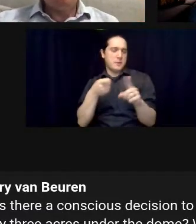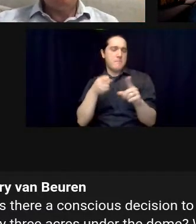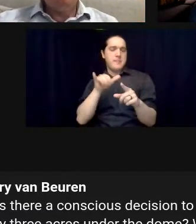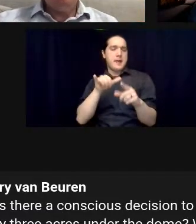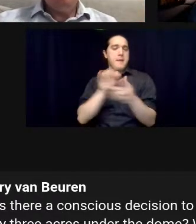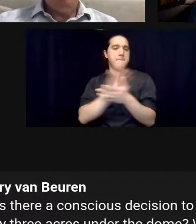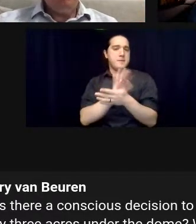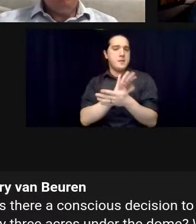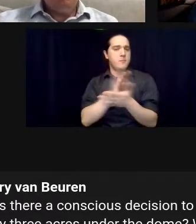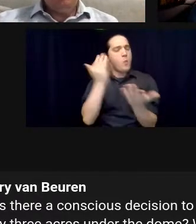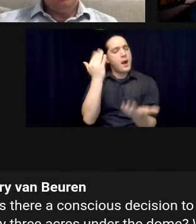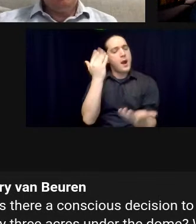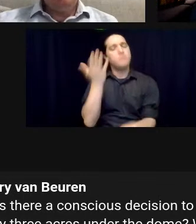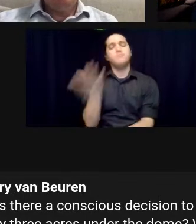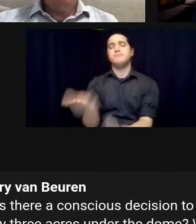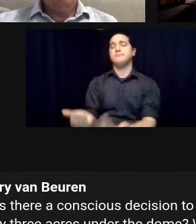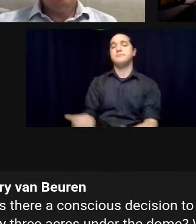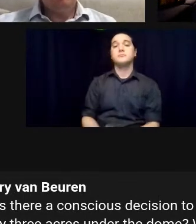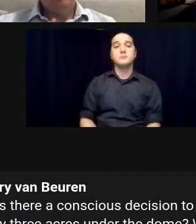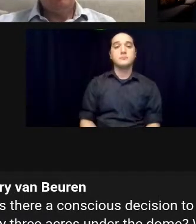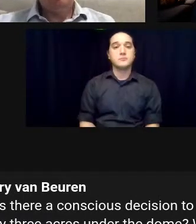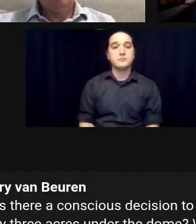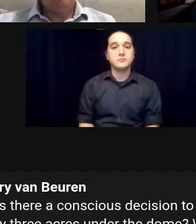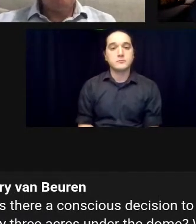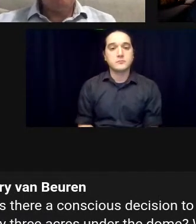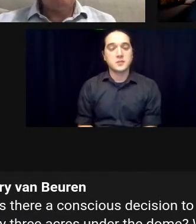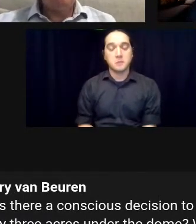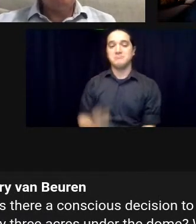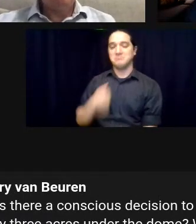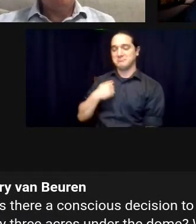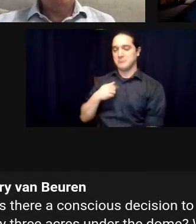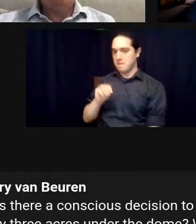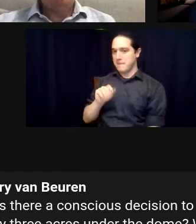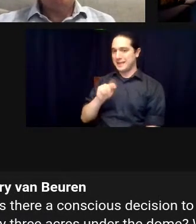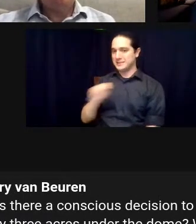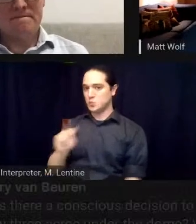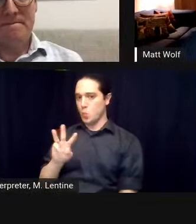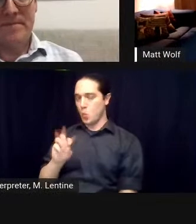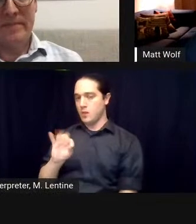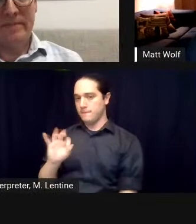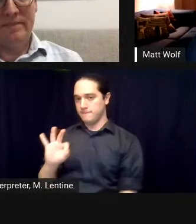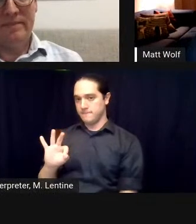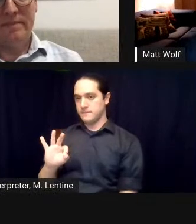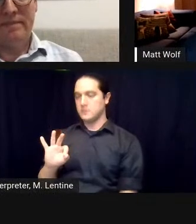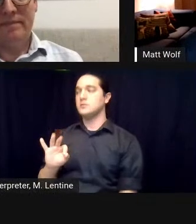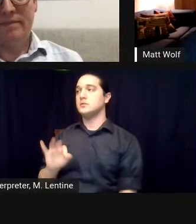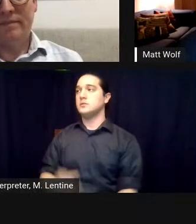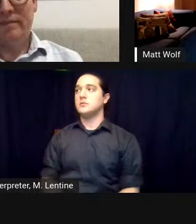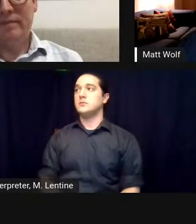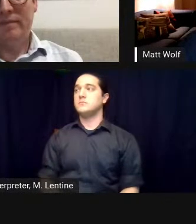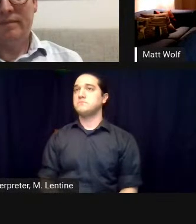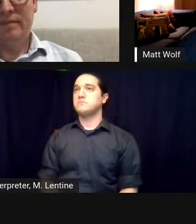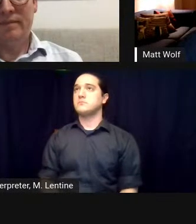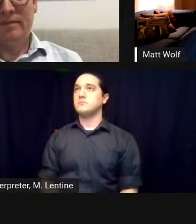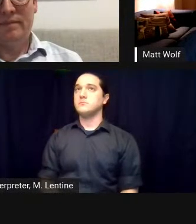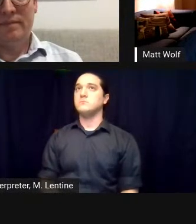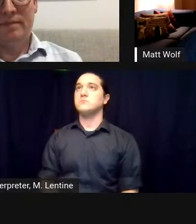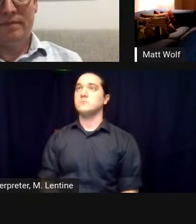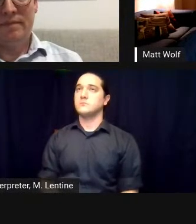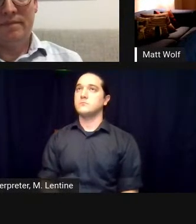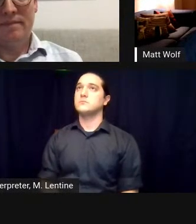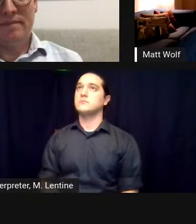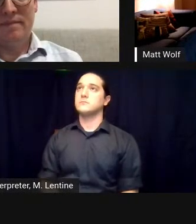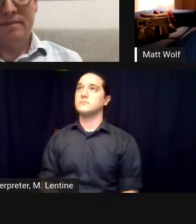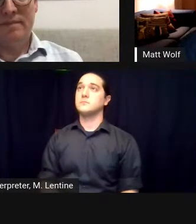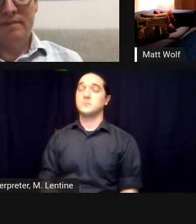effort to limit anything but it's not a mini series it's a it's actually a two-hour film so we had to really focus